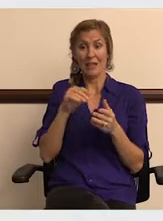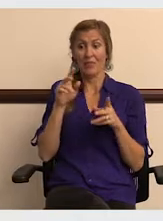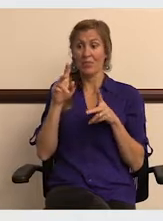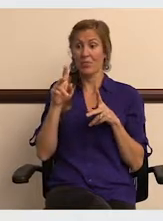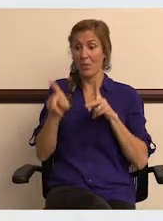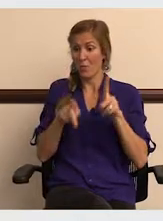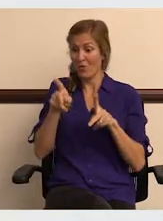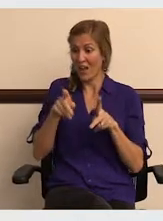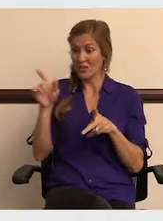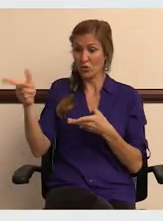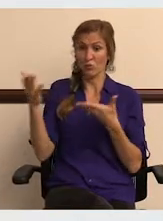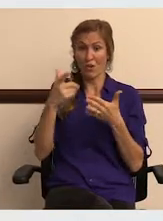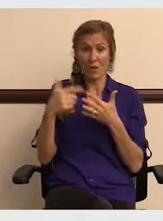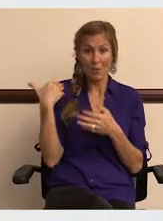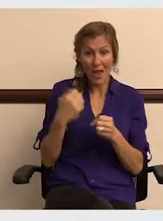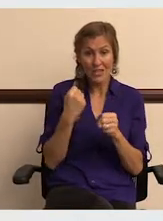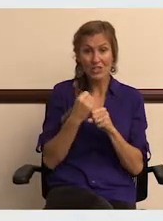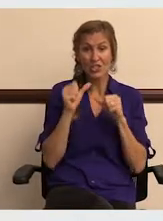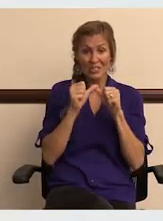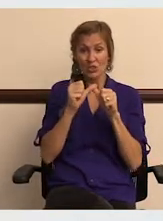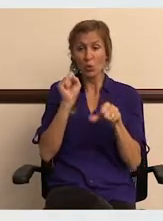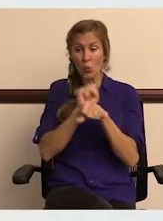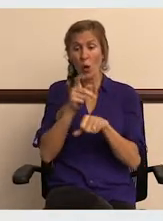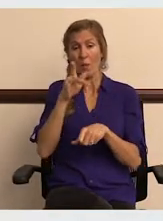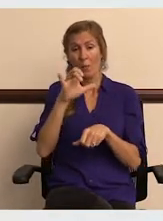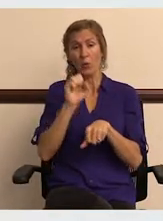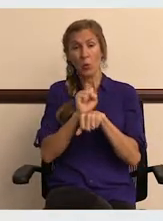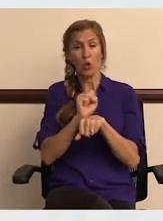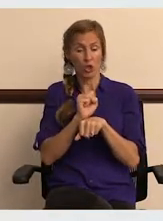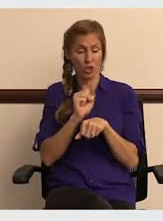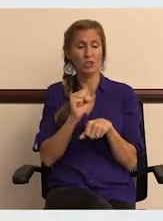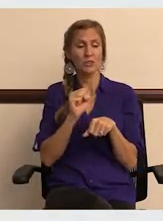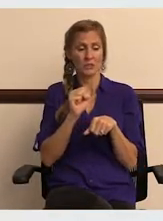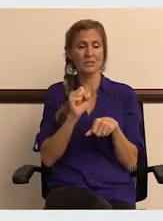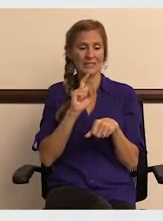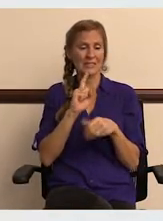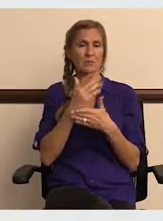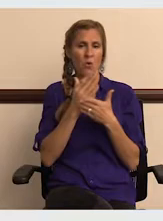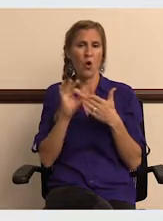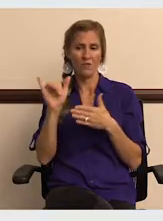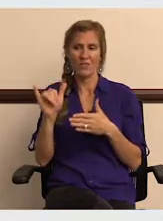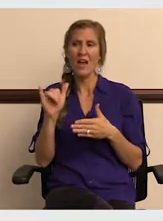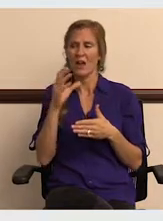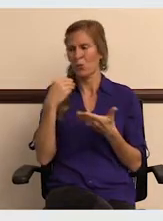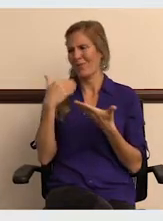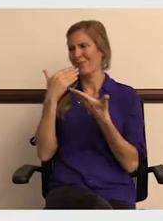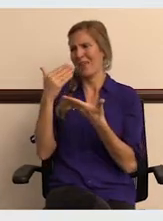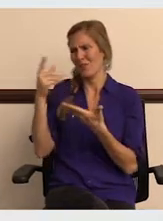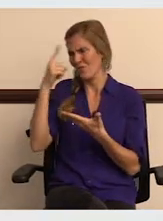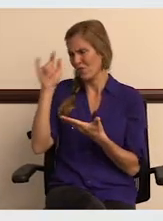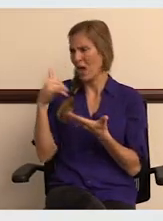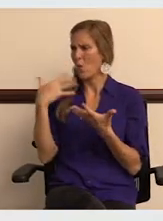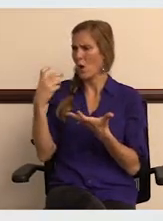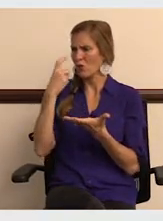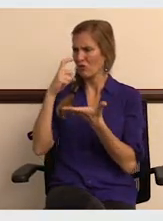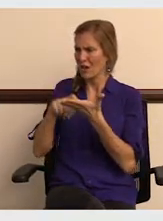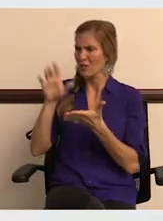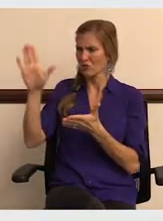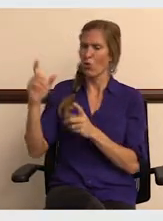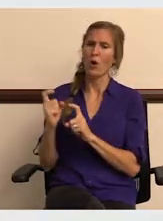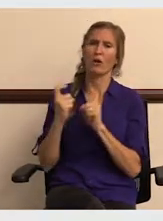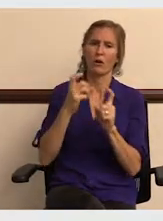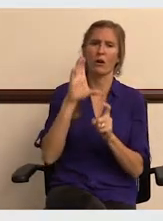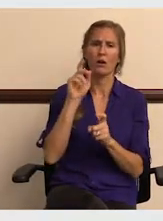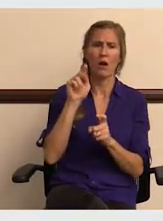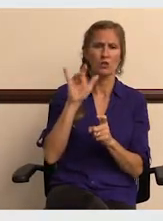again, the professionalism, Matt, you've brought in the last year and the continuing work that Public Works does is part of that. So we thank you guys for that. I